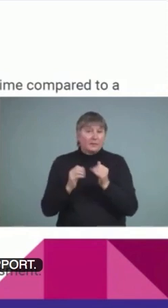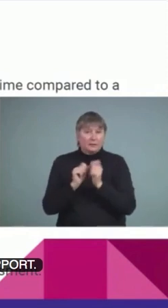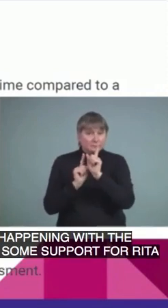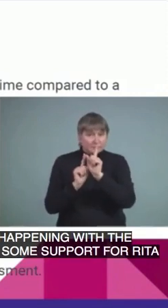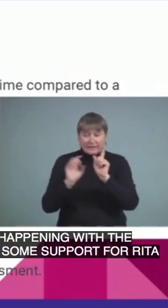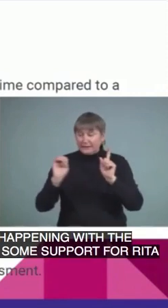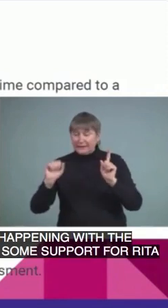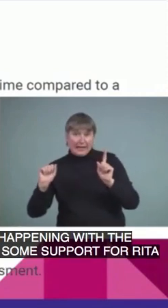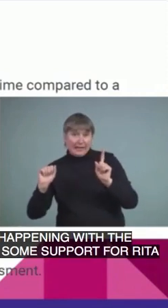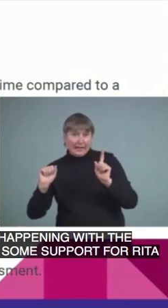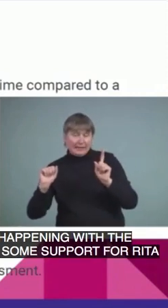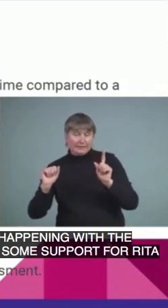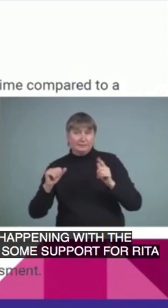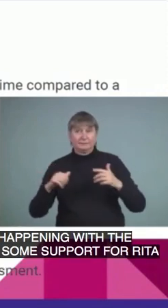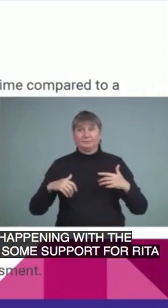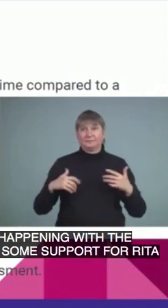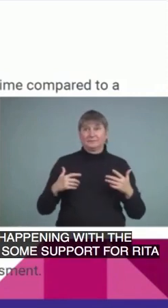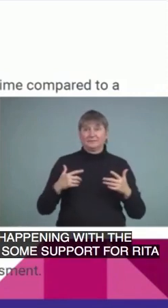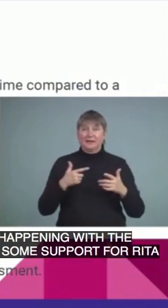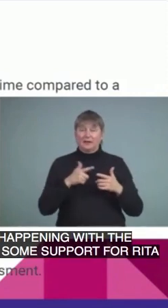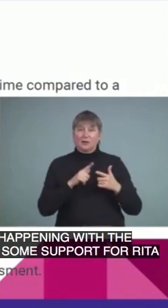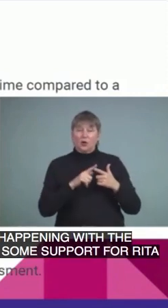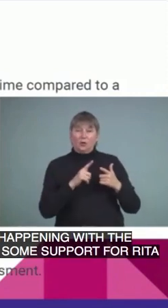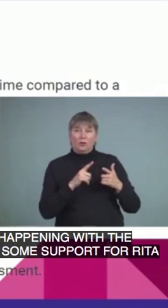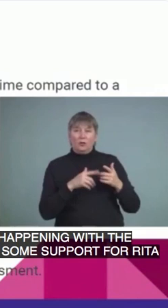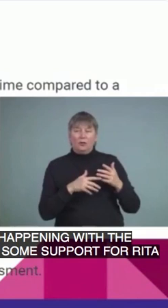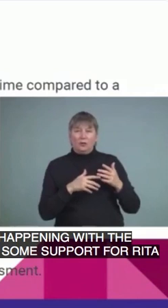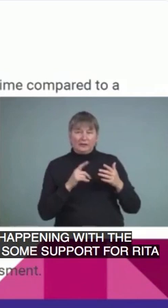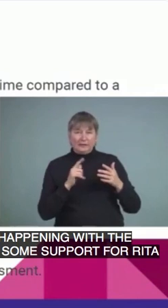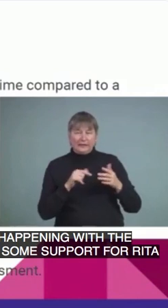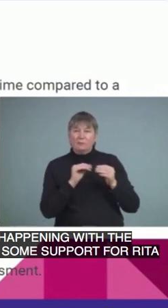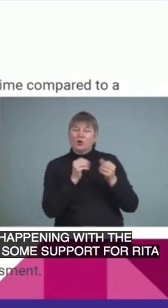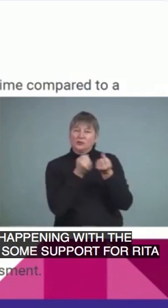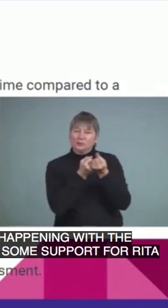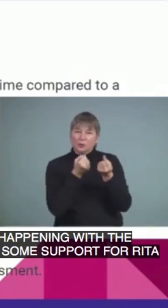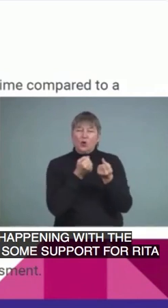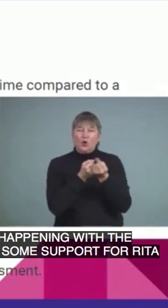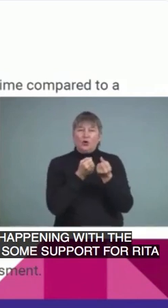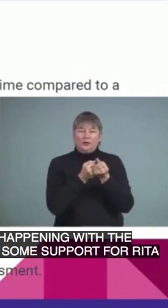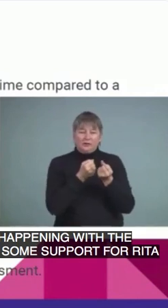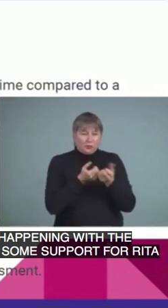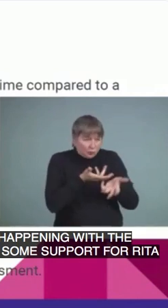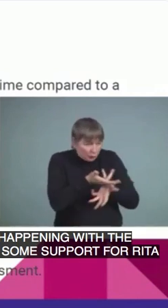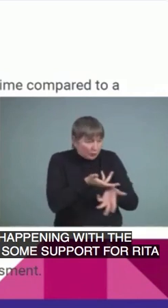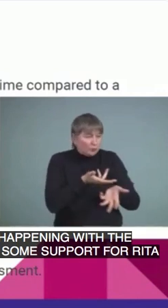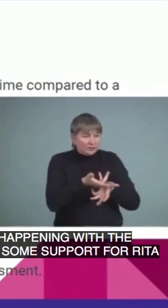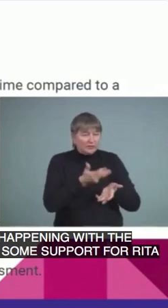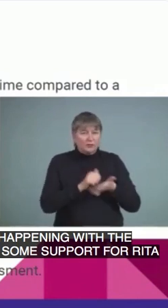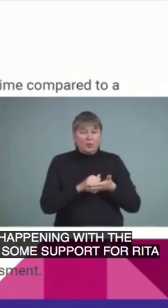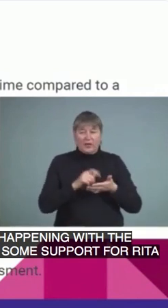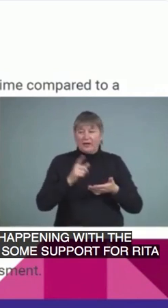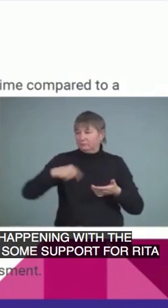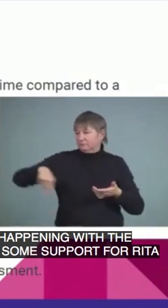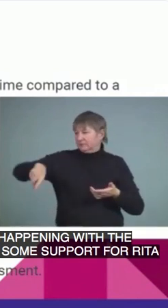you know, she's needing that level. She, we want to make sure that the school staff is,